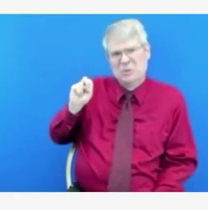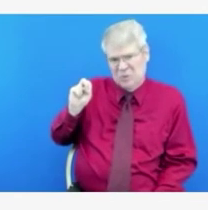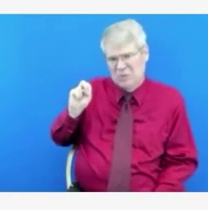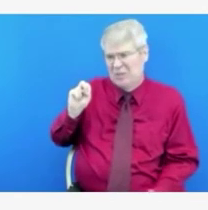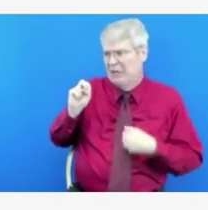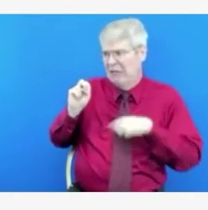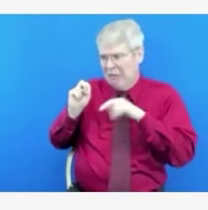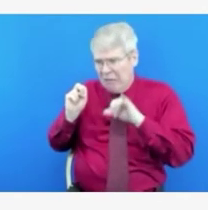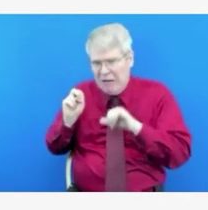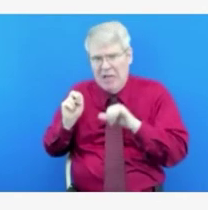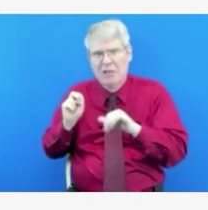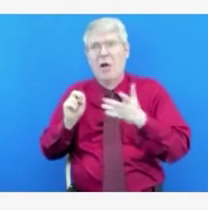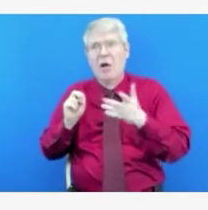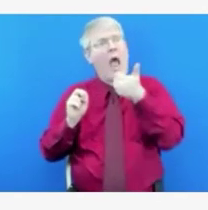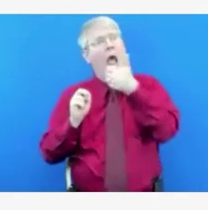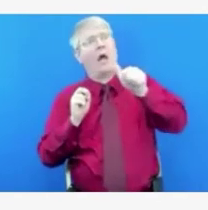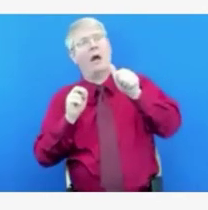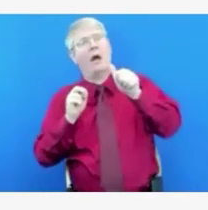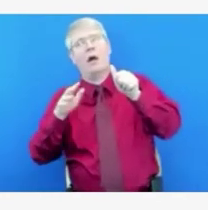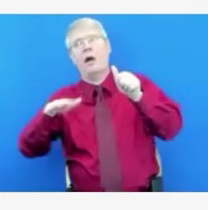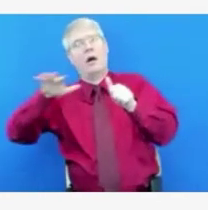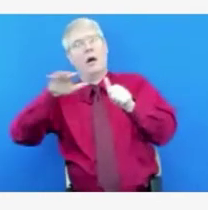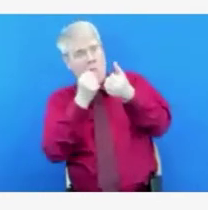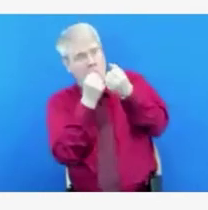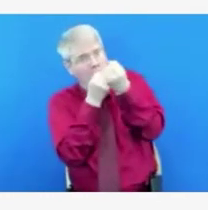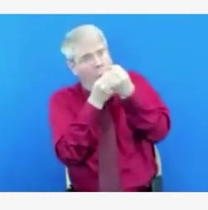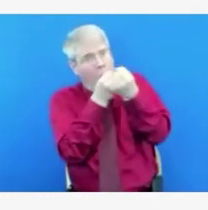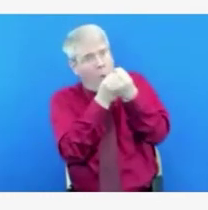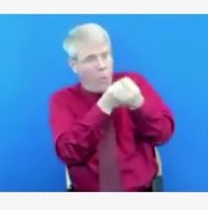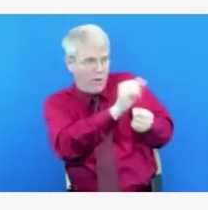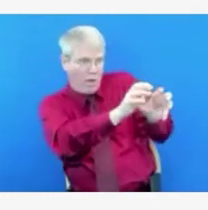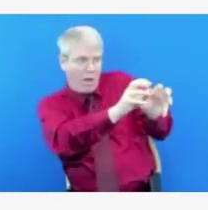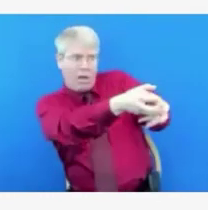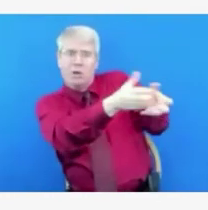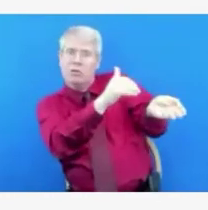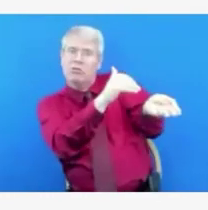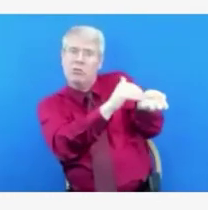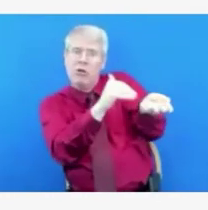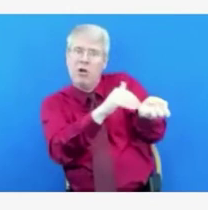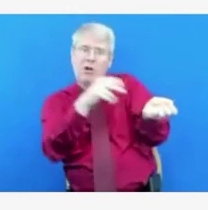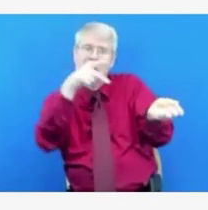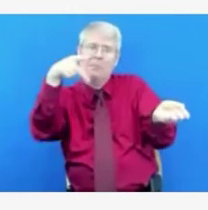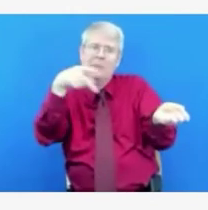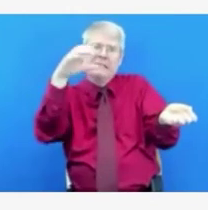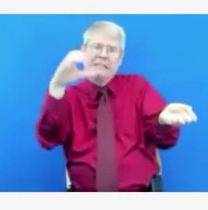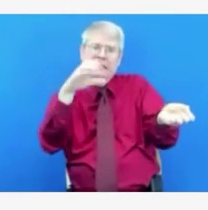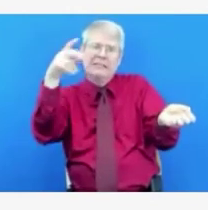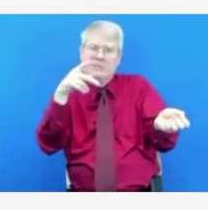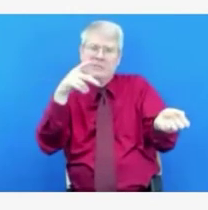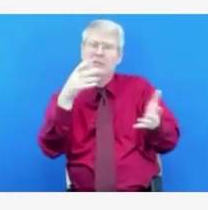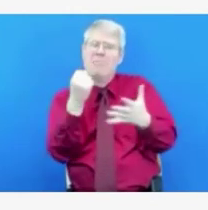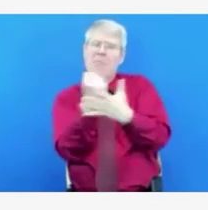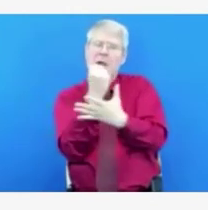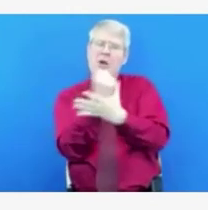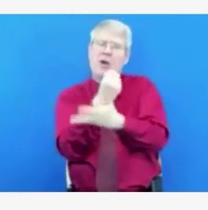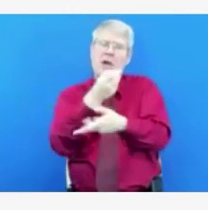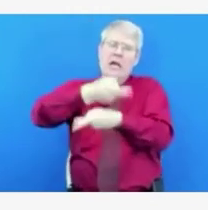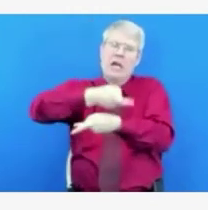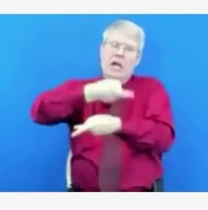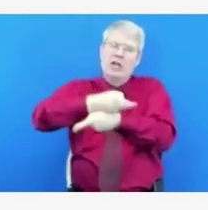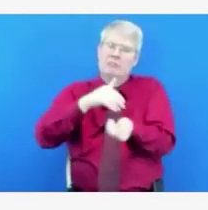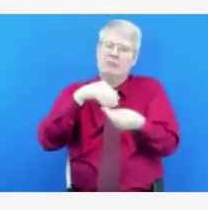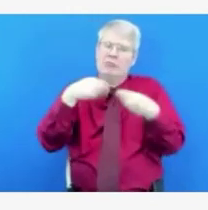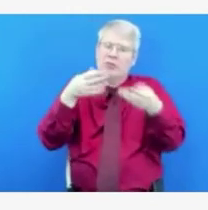on this call is to make sure I feel it's the right place. I am not deeply familiar with the paper that you're talking about. I